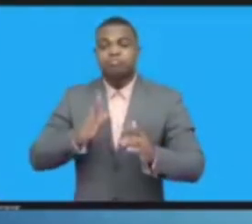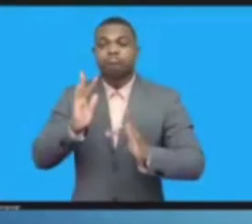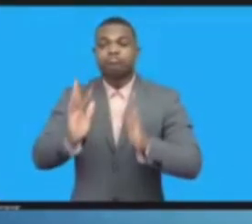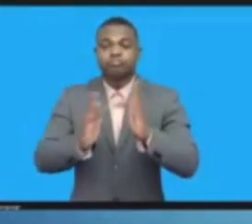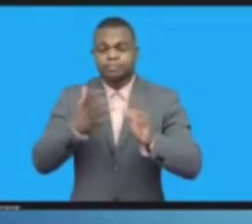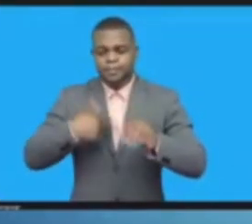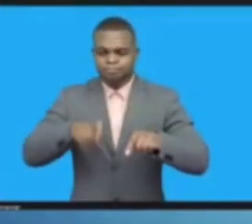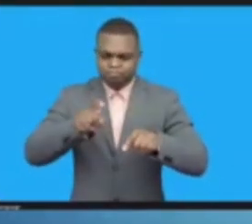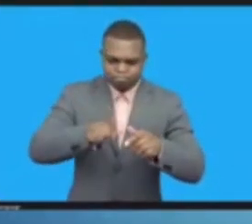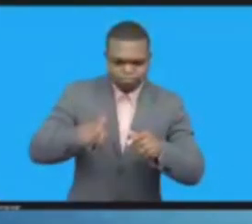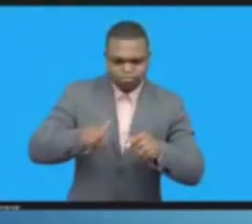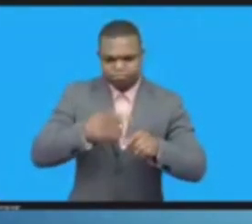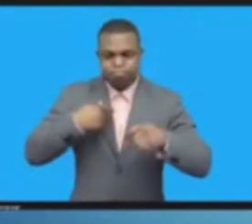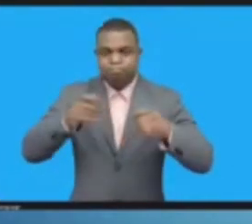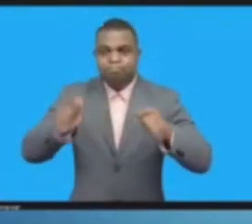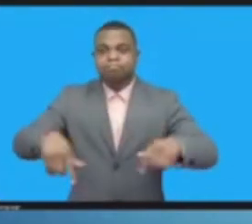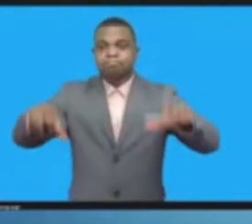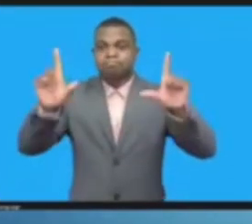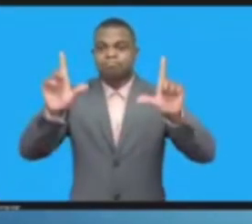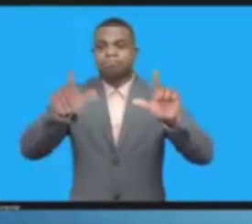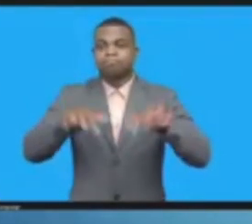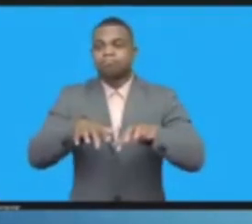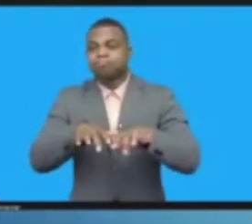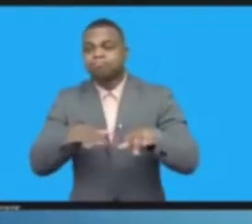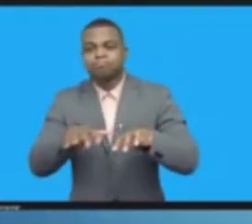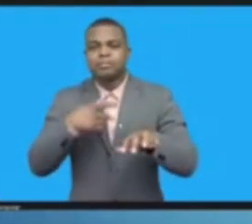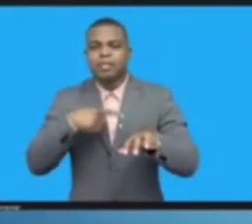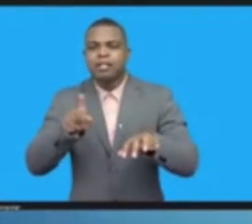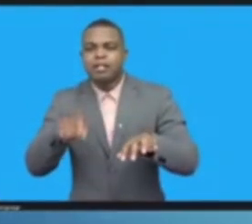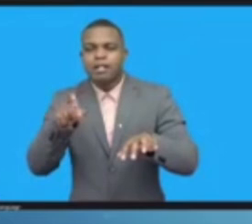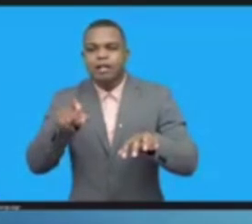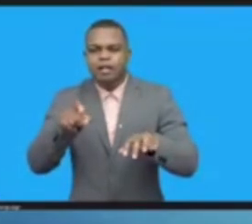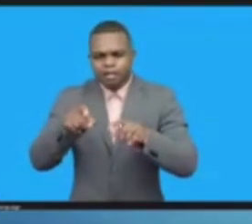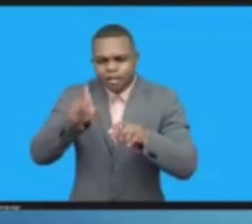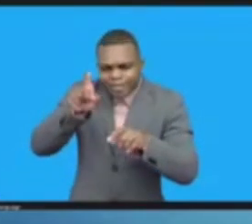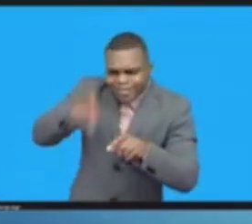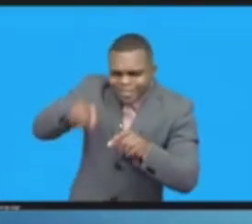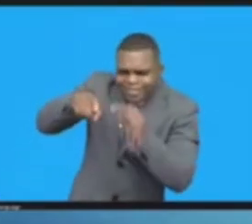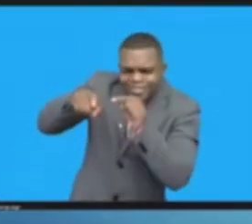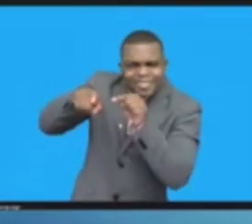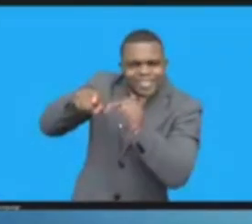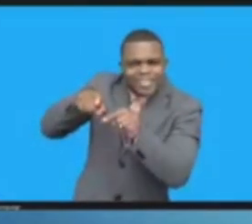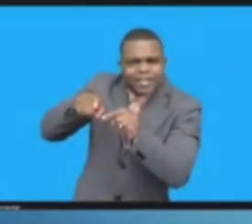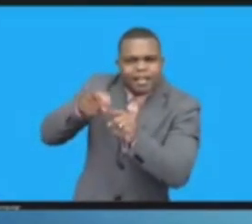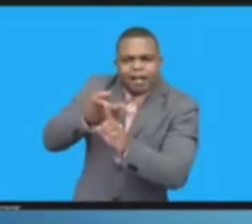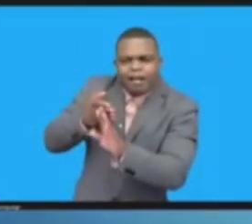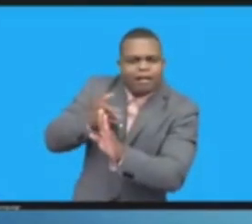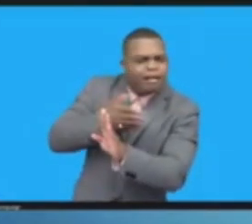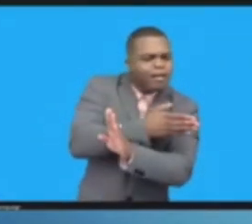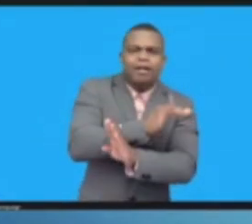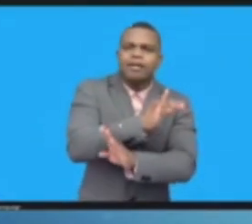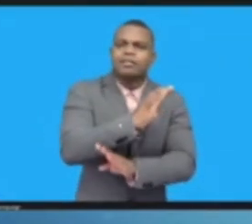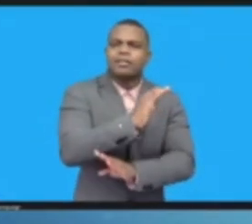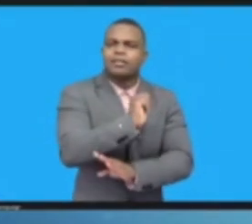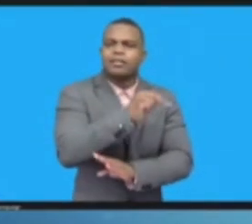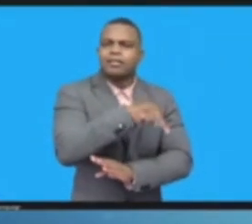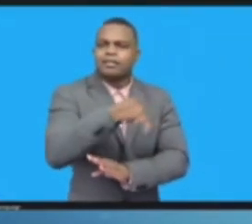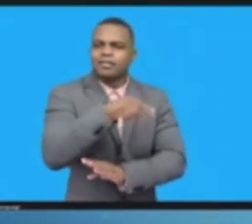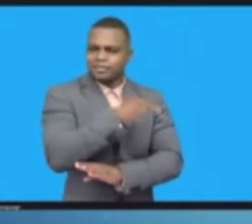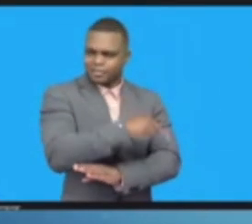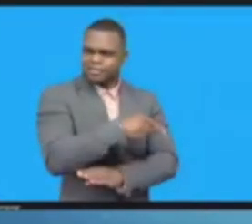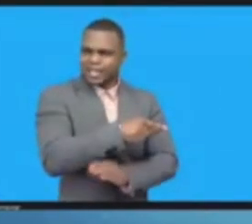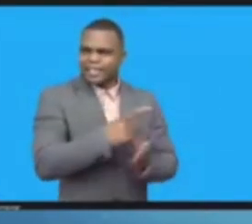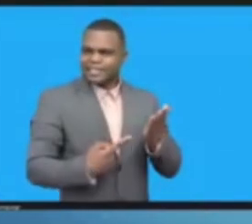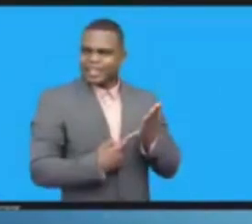And how do we define the Internet? The Internet is used. We have many different words to call the Internet. So